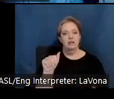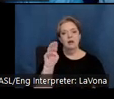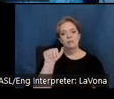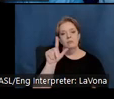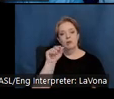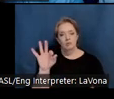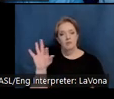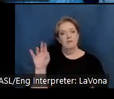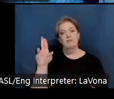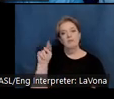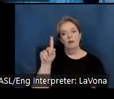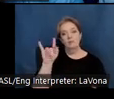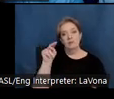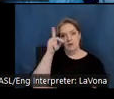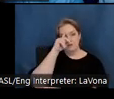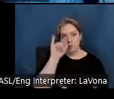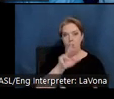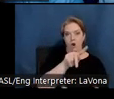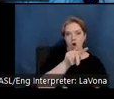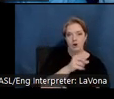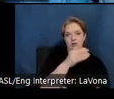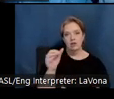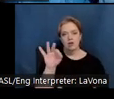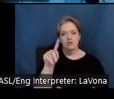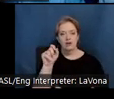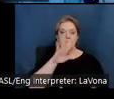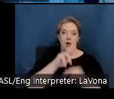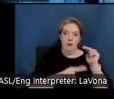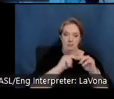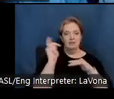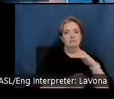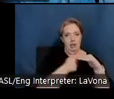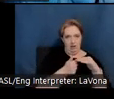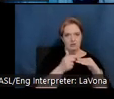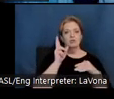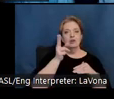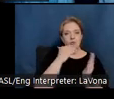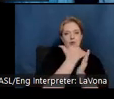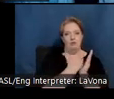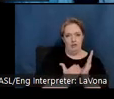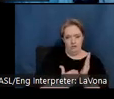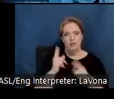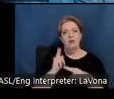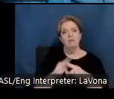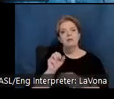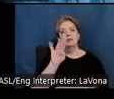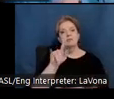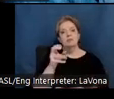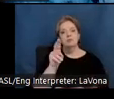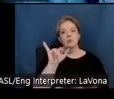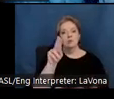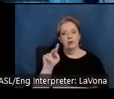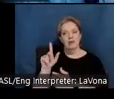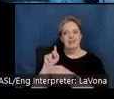historic buildings are listed in the National Register. We're also a Smithsonian affiliate, offering museum education and craft learning